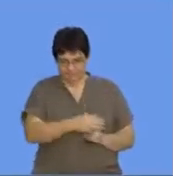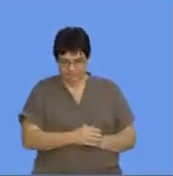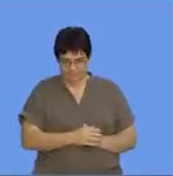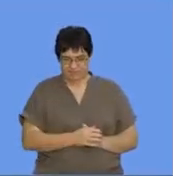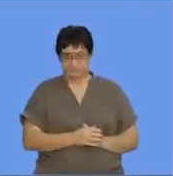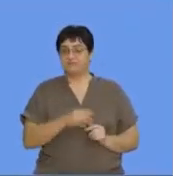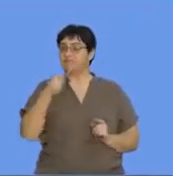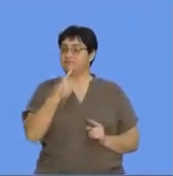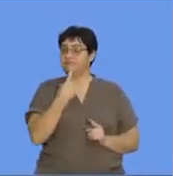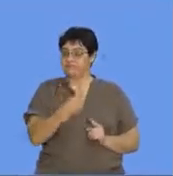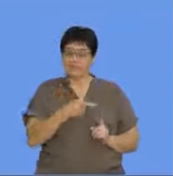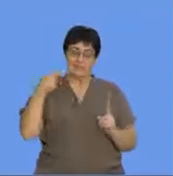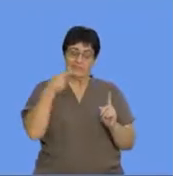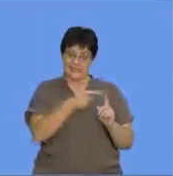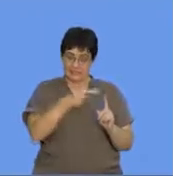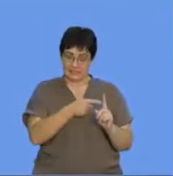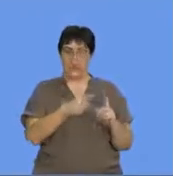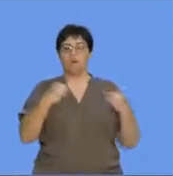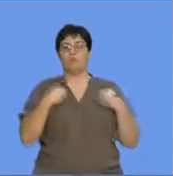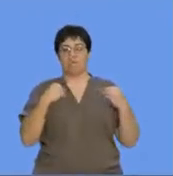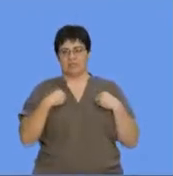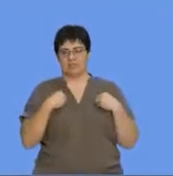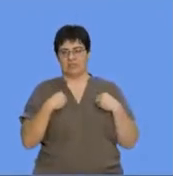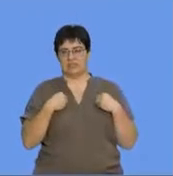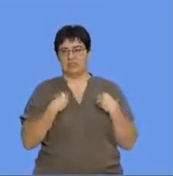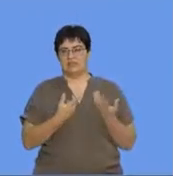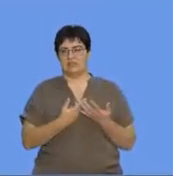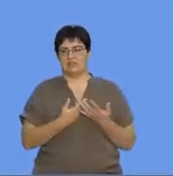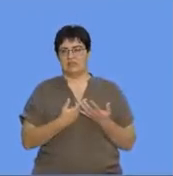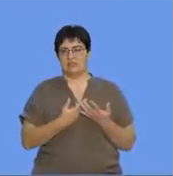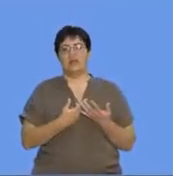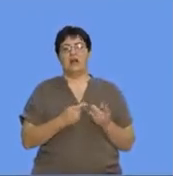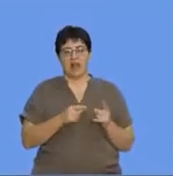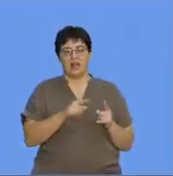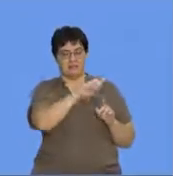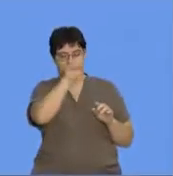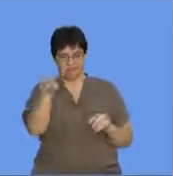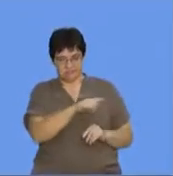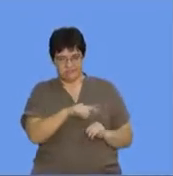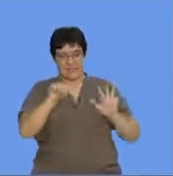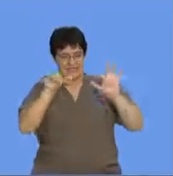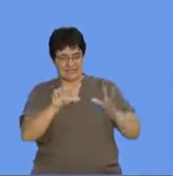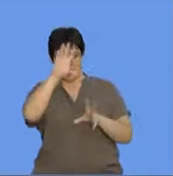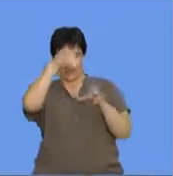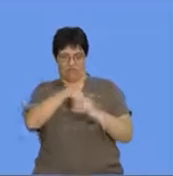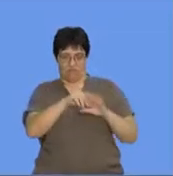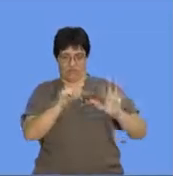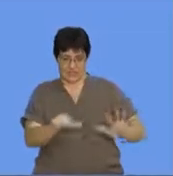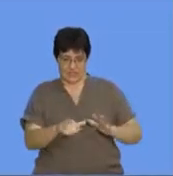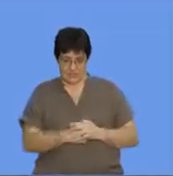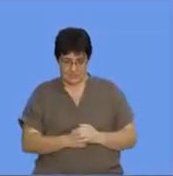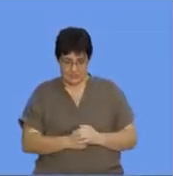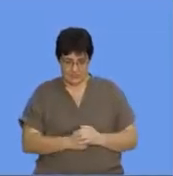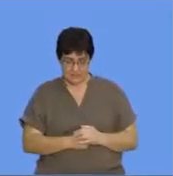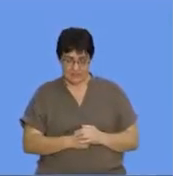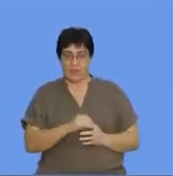It says substance X has properties like one of our six substances. OK. Right. So it means, in other words,